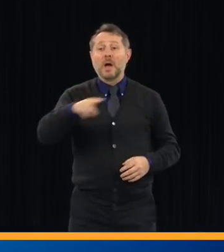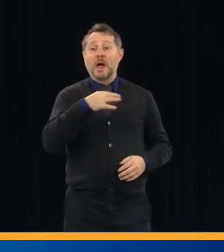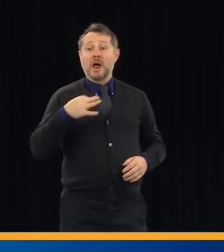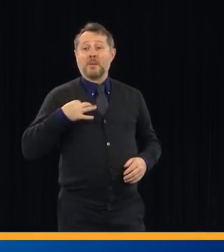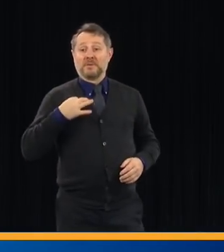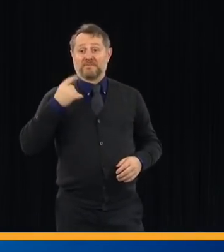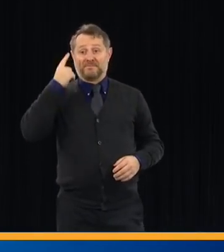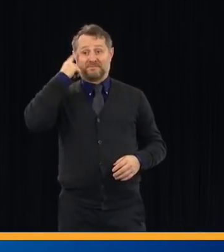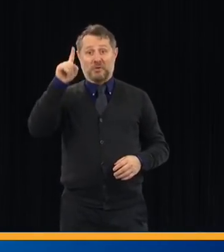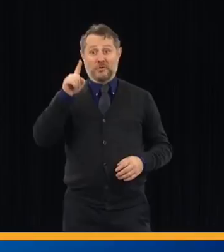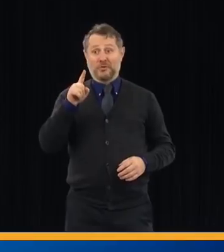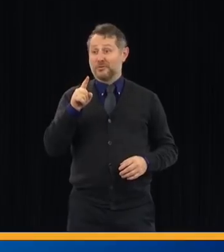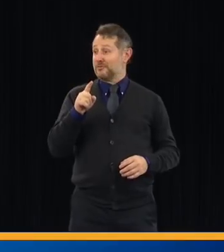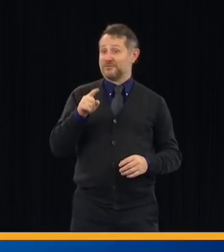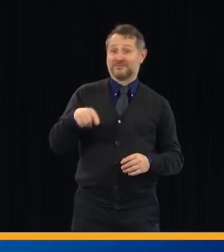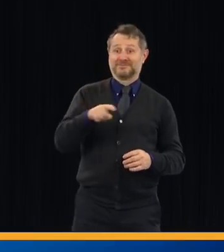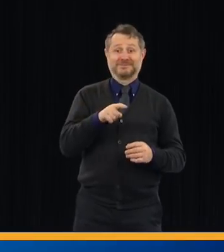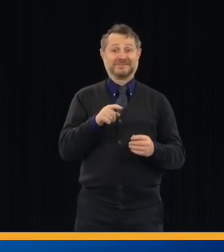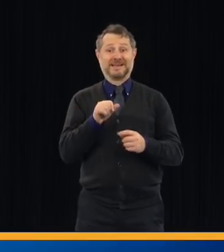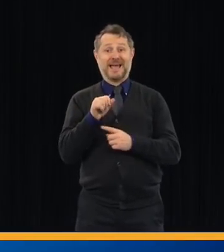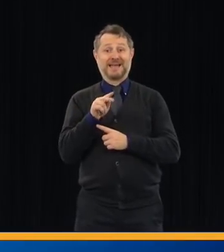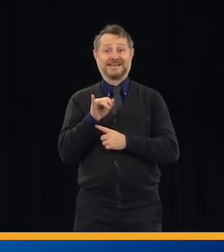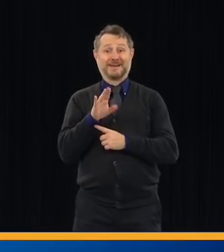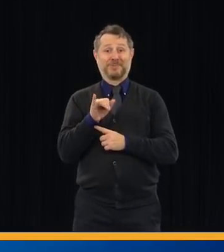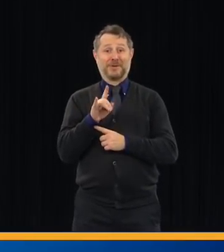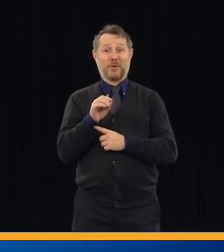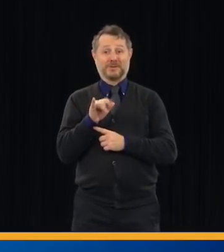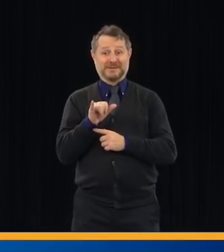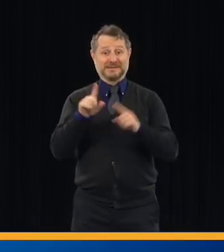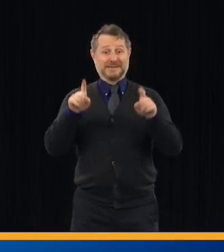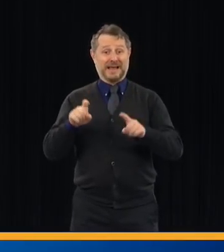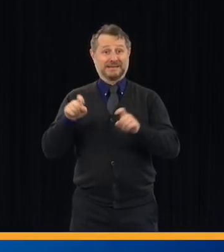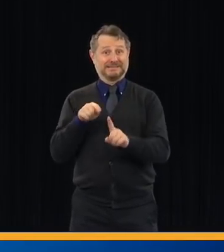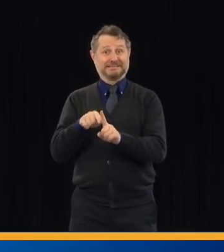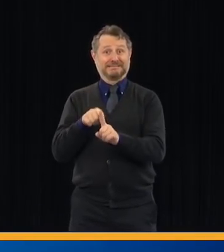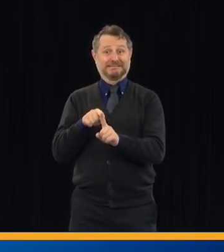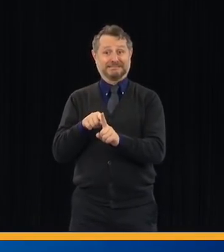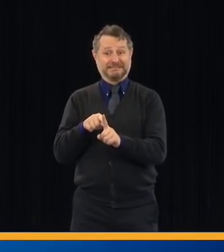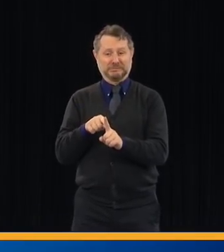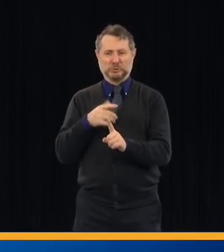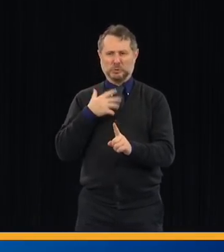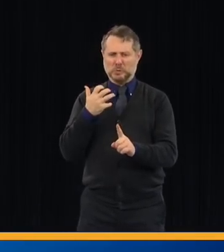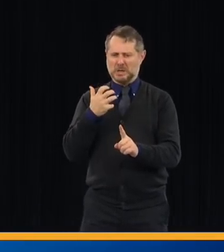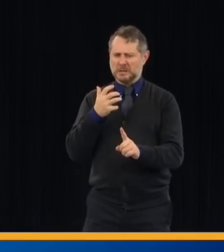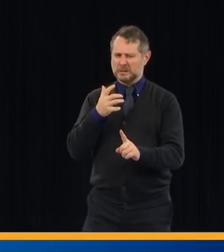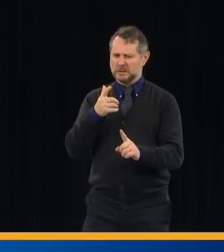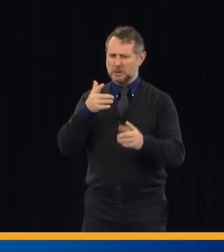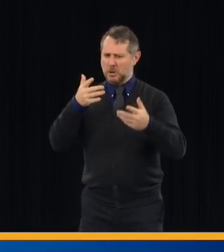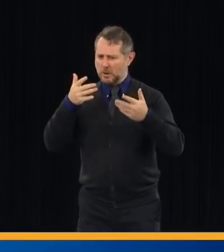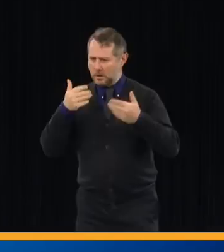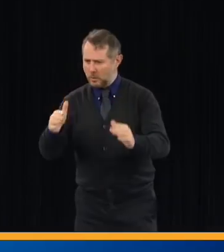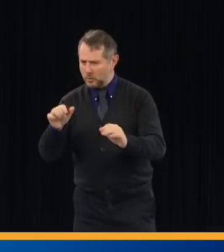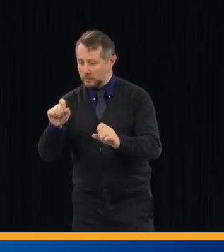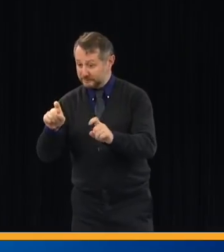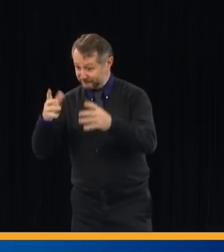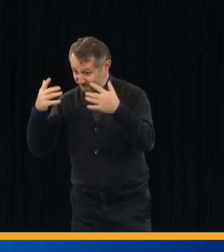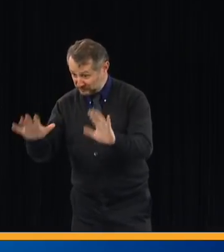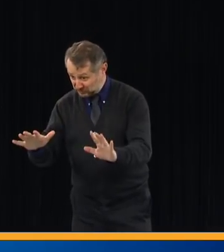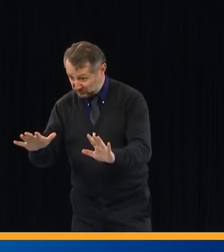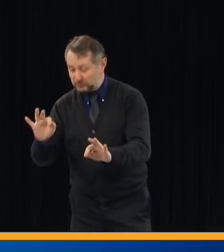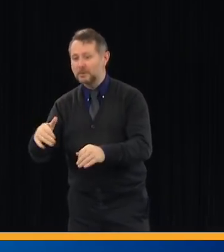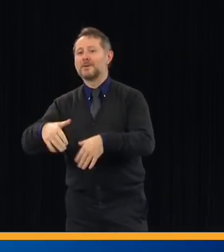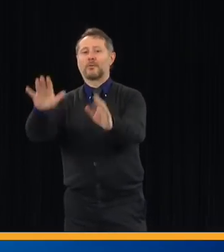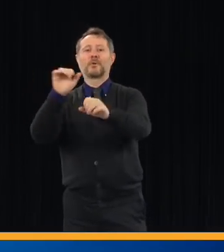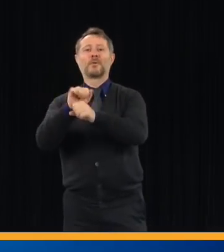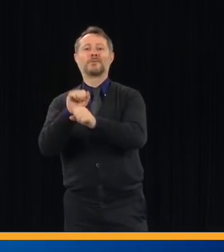antibody test. We have state regulations that say who can actually do the antibody test. There are two tests. One is the diagnostic